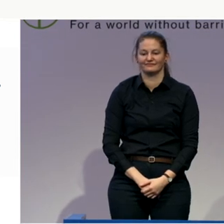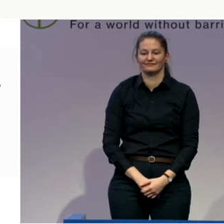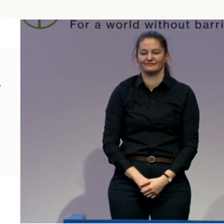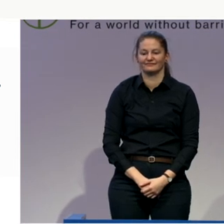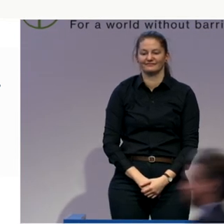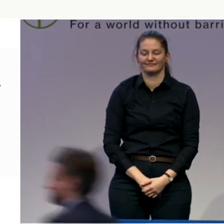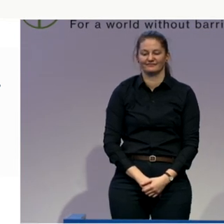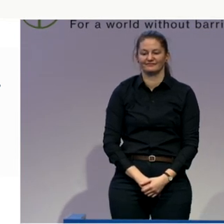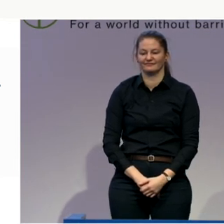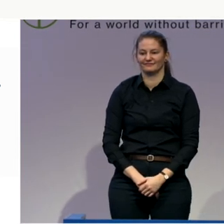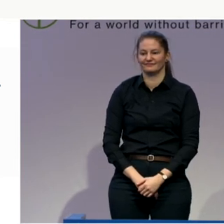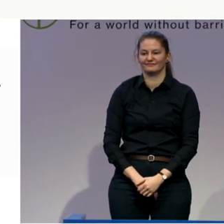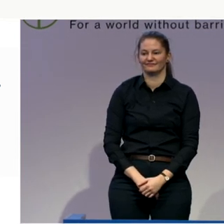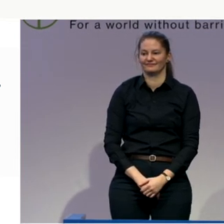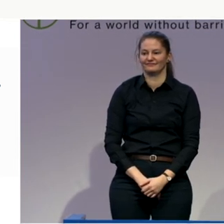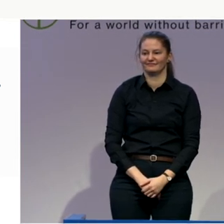Do you need